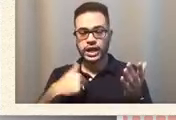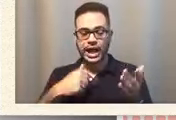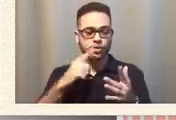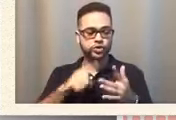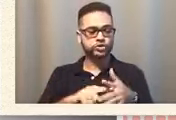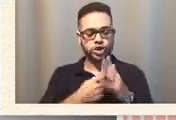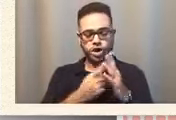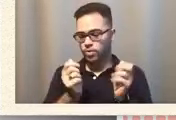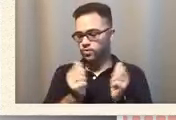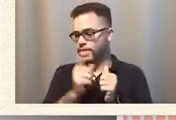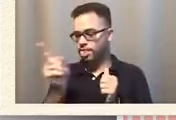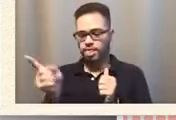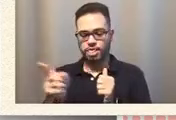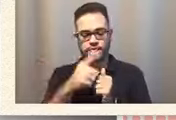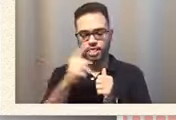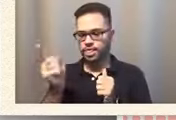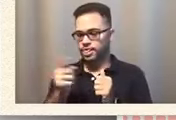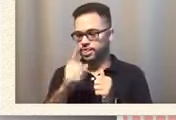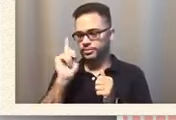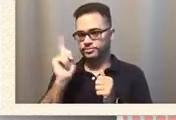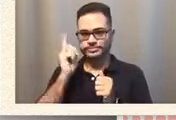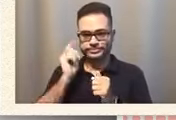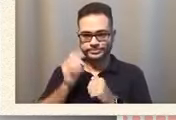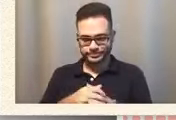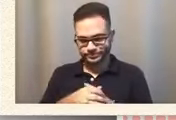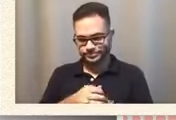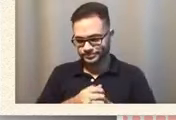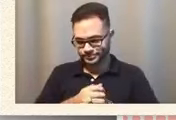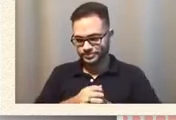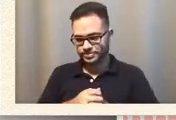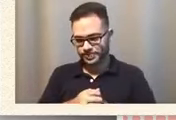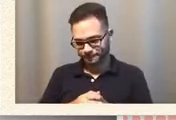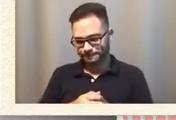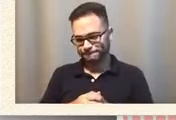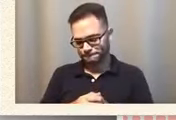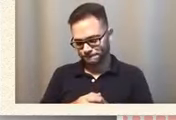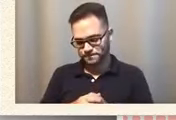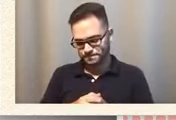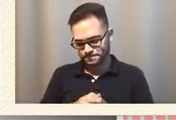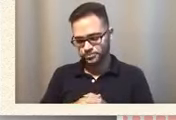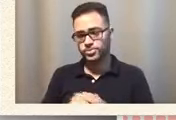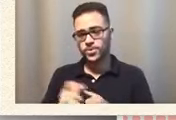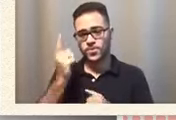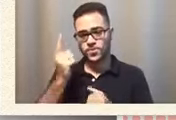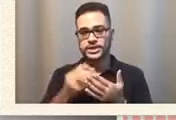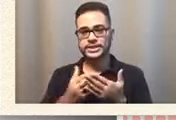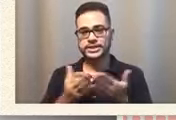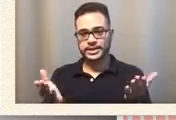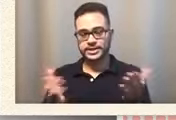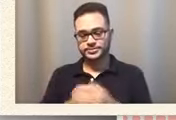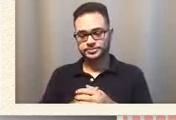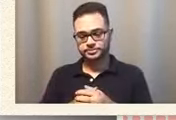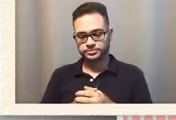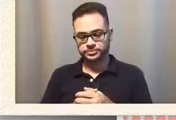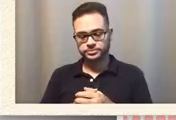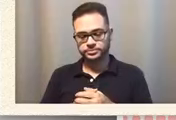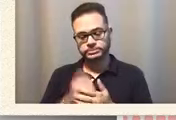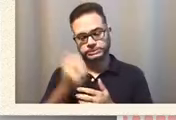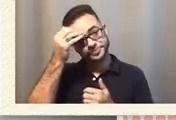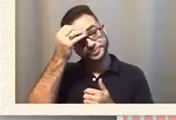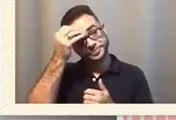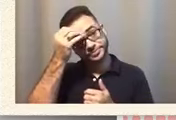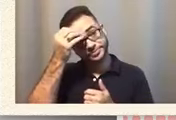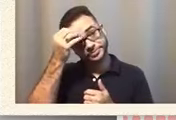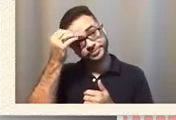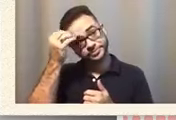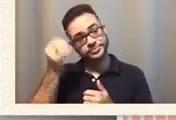person my god one thing one well i have him back here i have him right